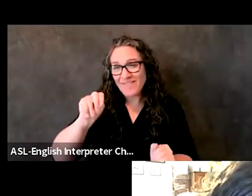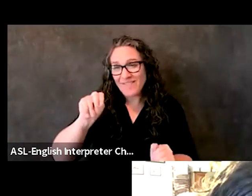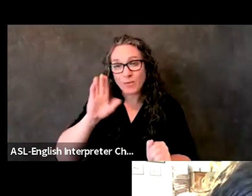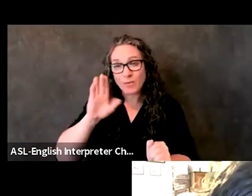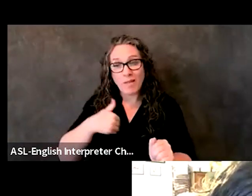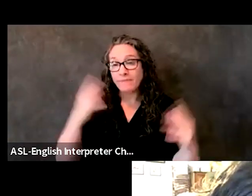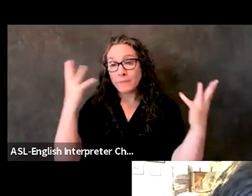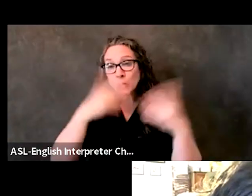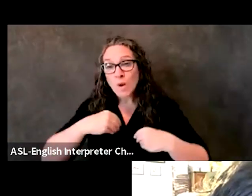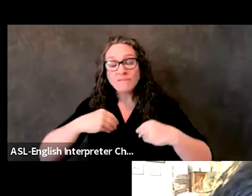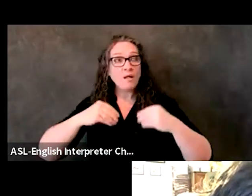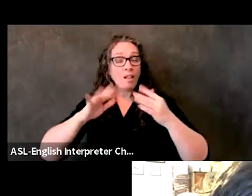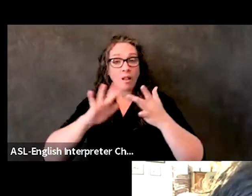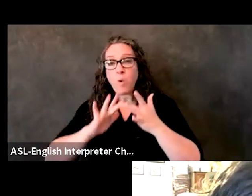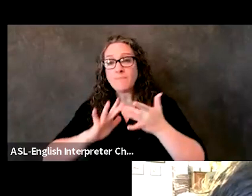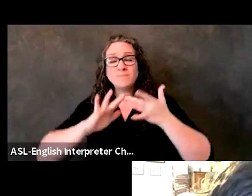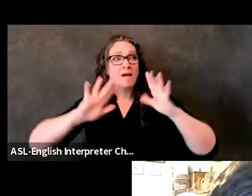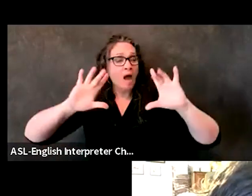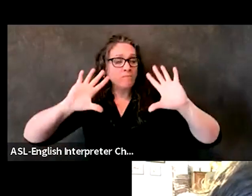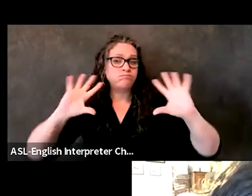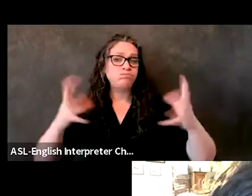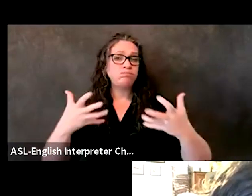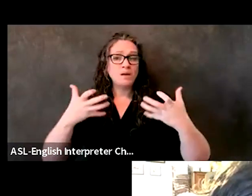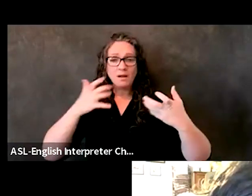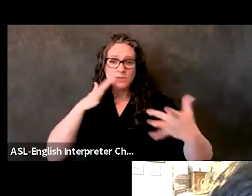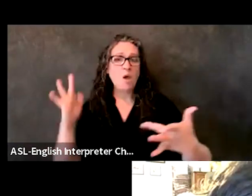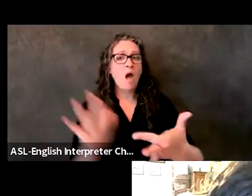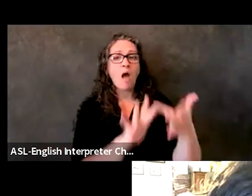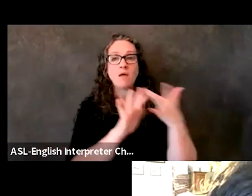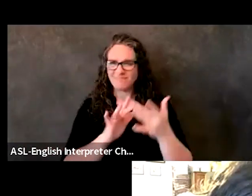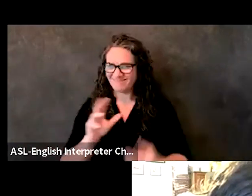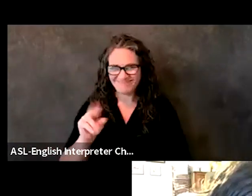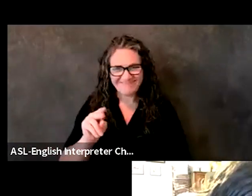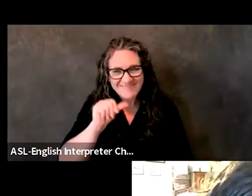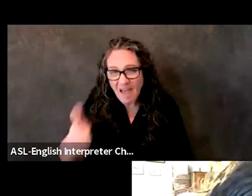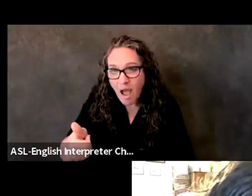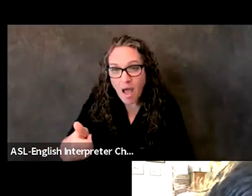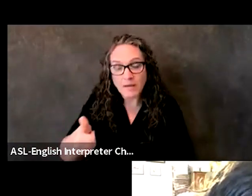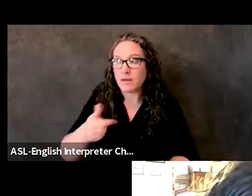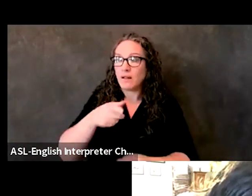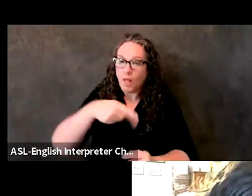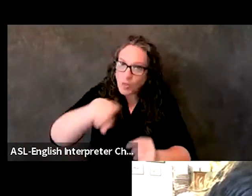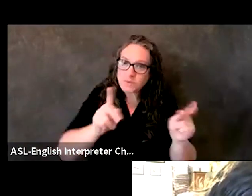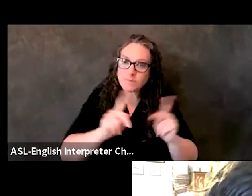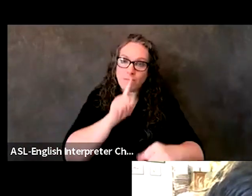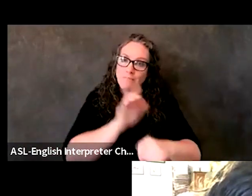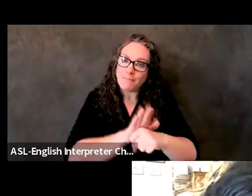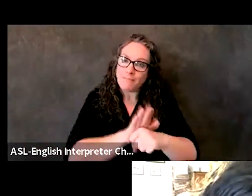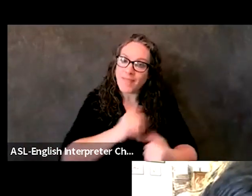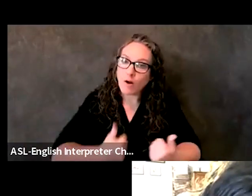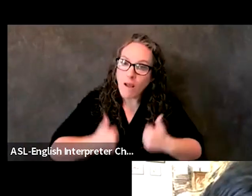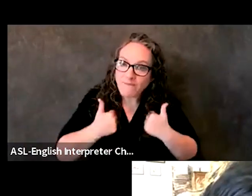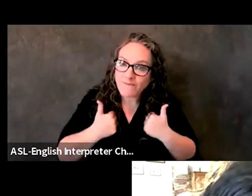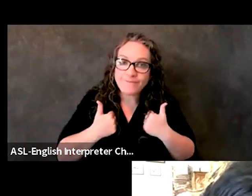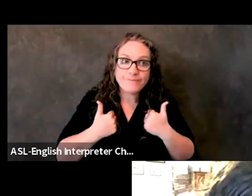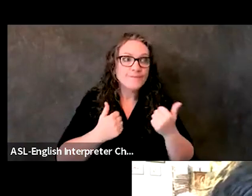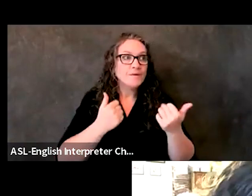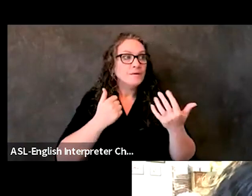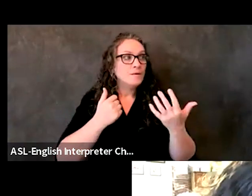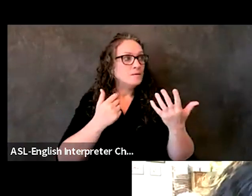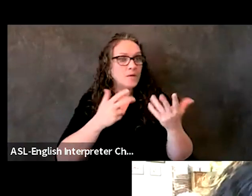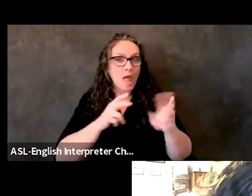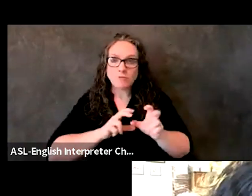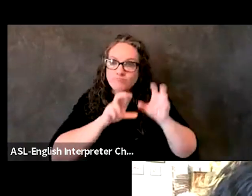coordinating group to reach out and work with. These are individuals who have committed their lives and, uh, to the